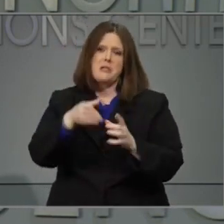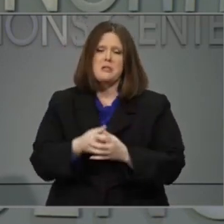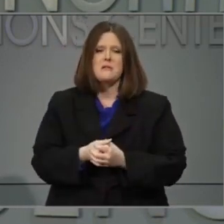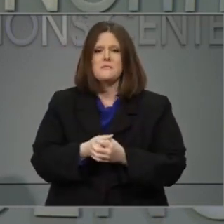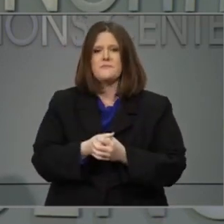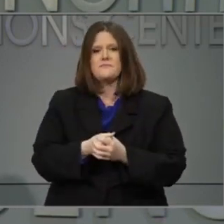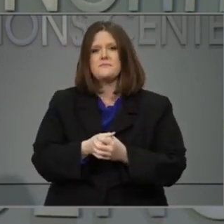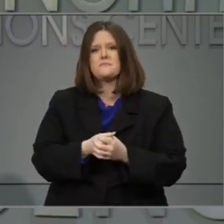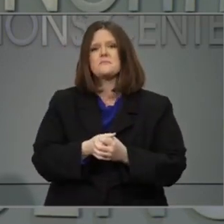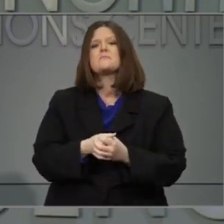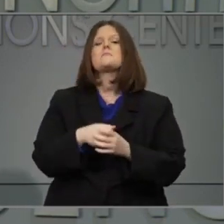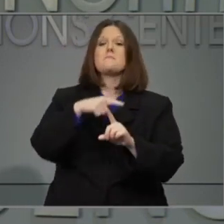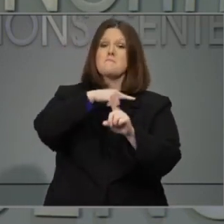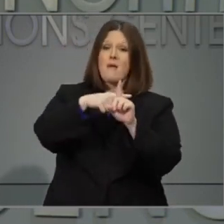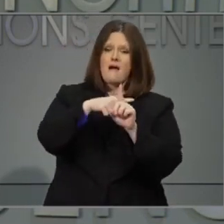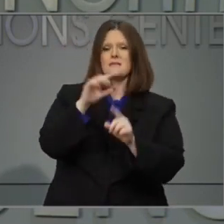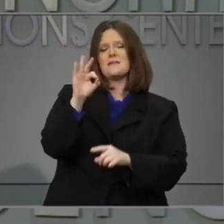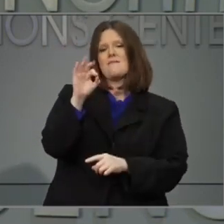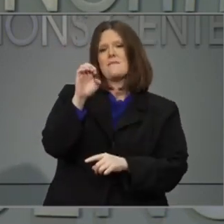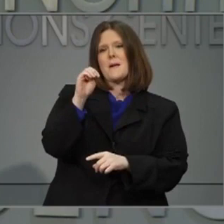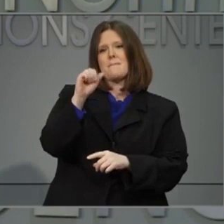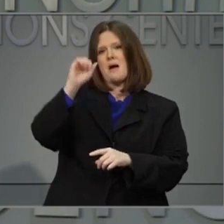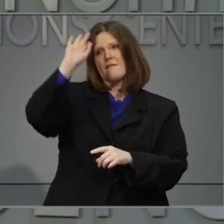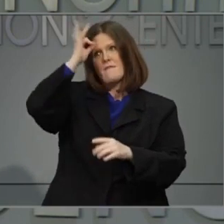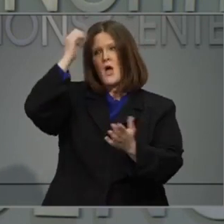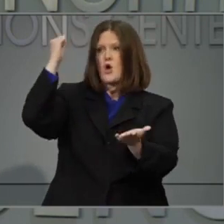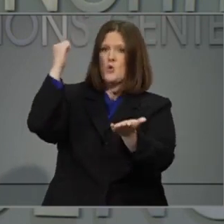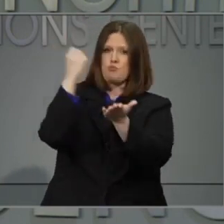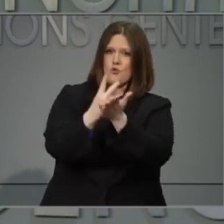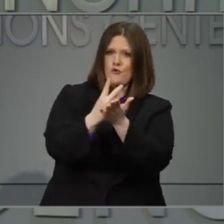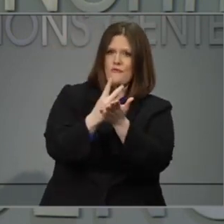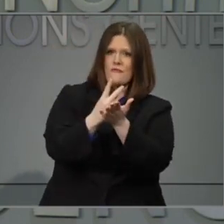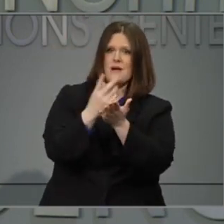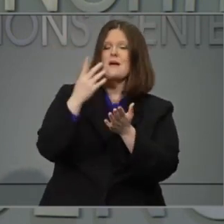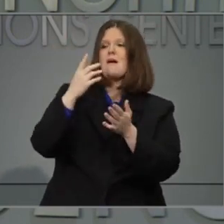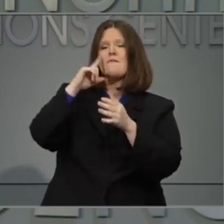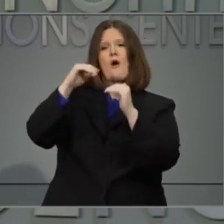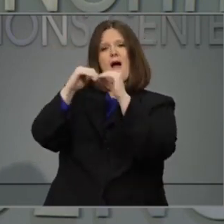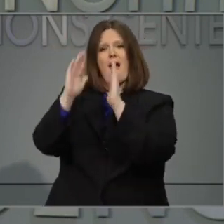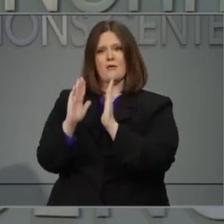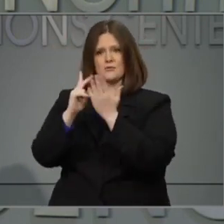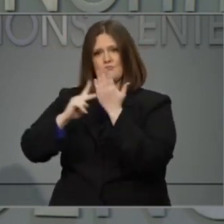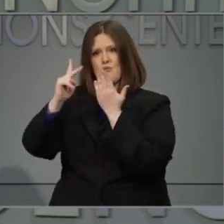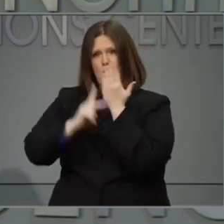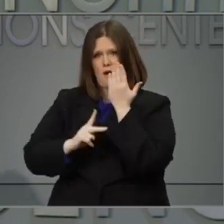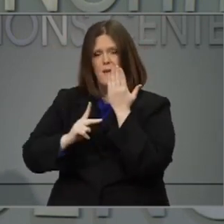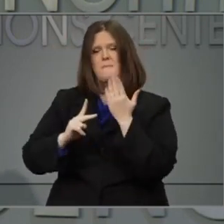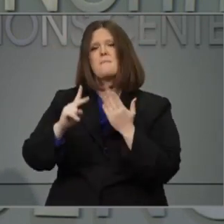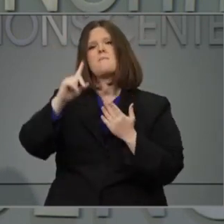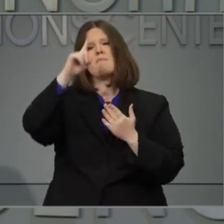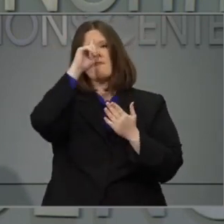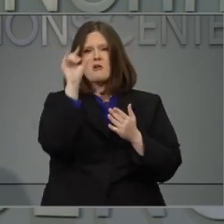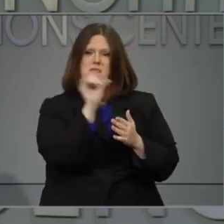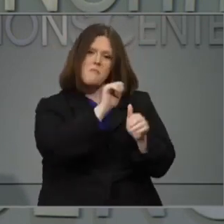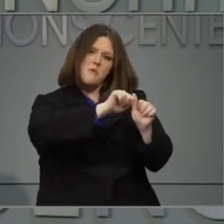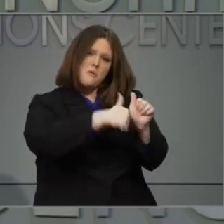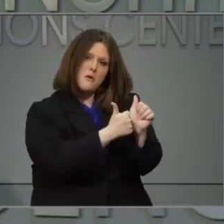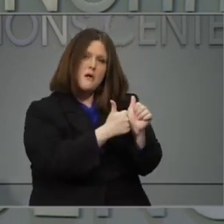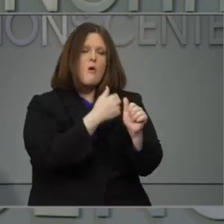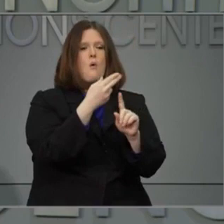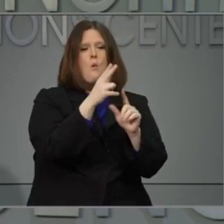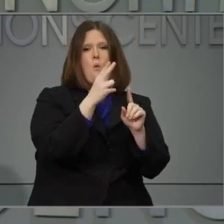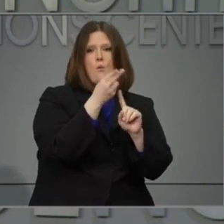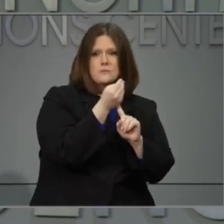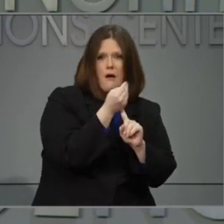And we've received FEMA approval to set up housing alternatives such as hotels or dorm rooms